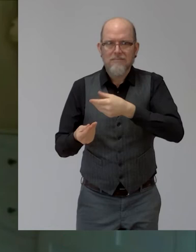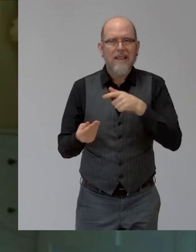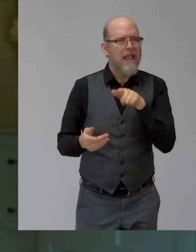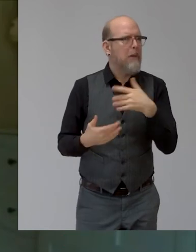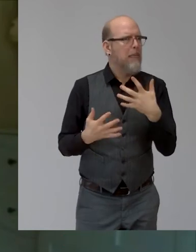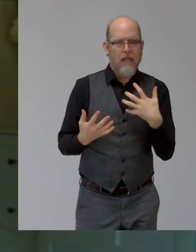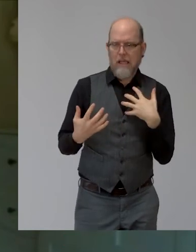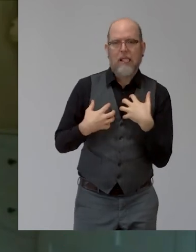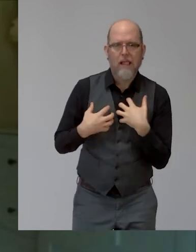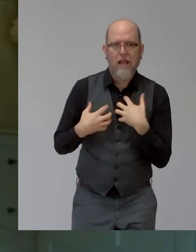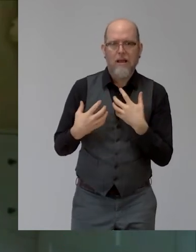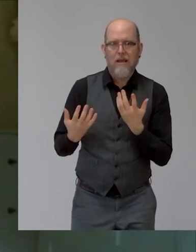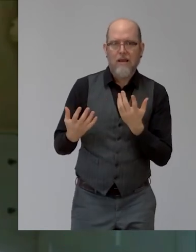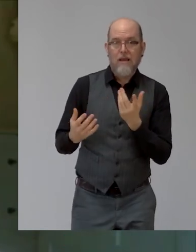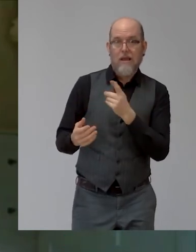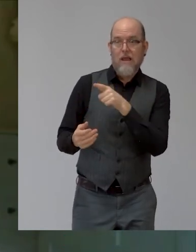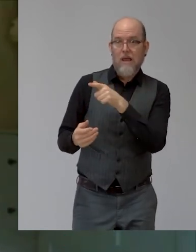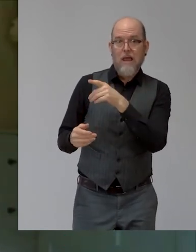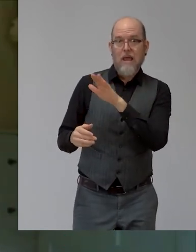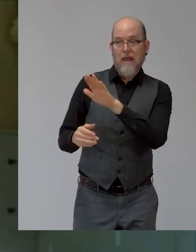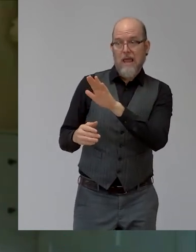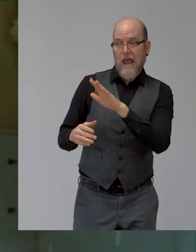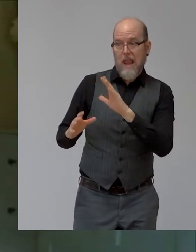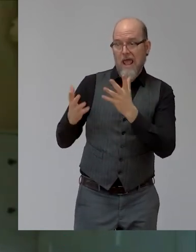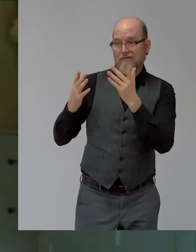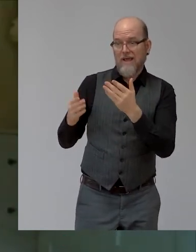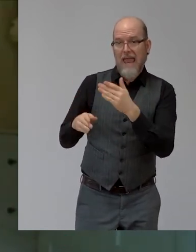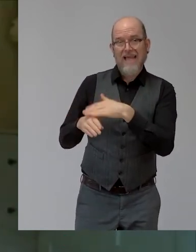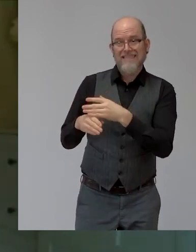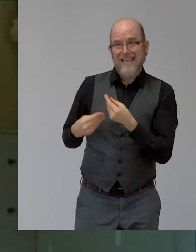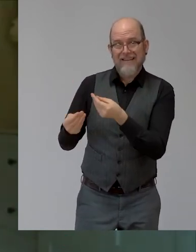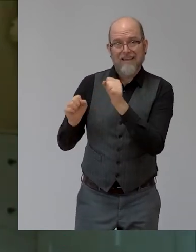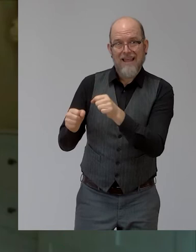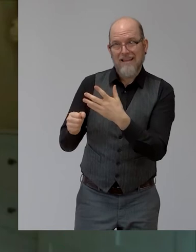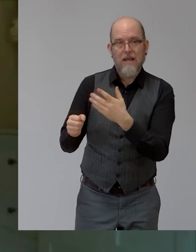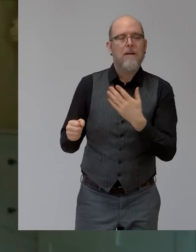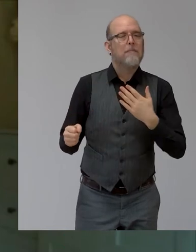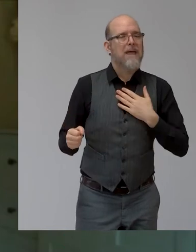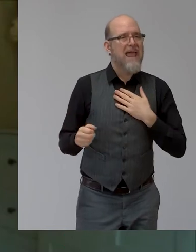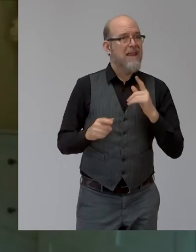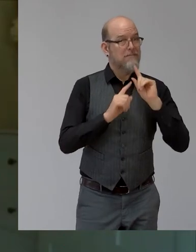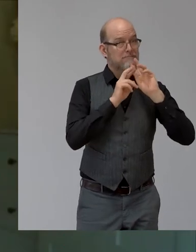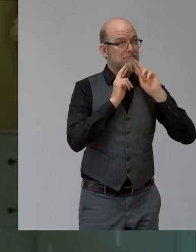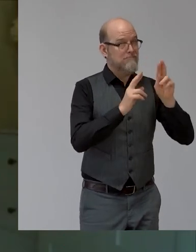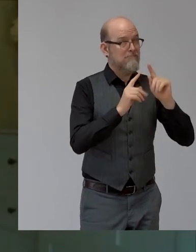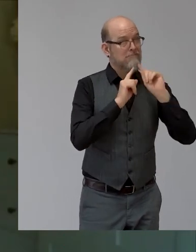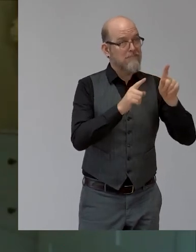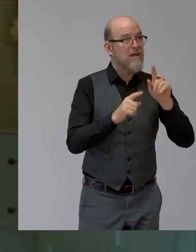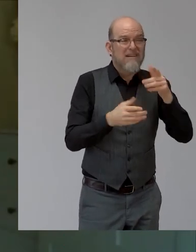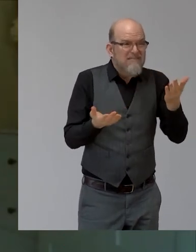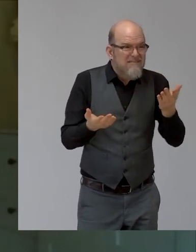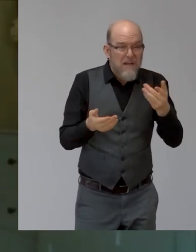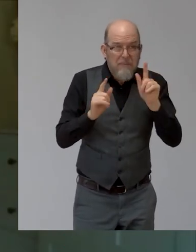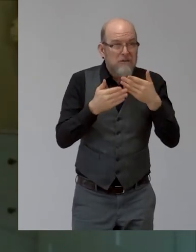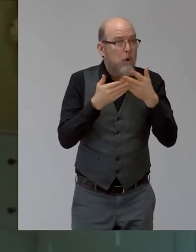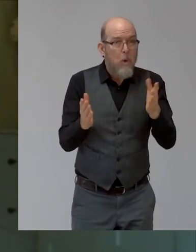make their life easier or whatever. But, uh, you know, the, what my answer would be, we'll just talk about it. I mean, if you need to talk to